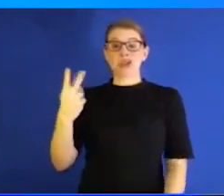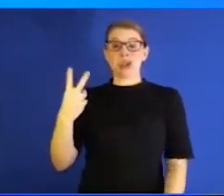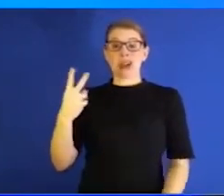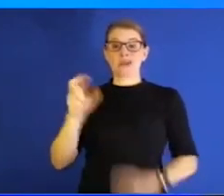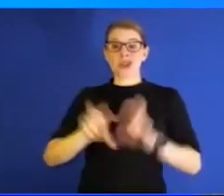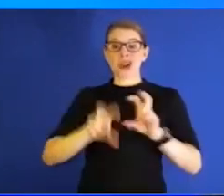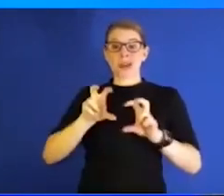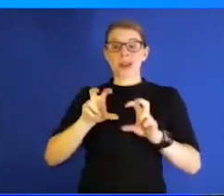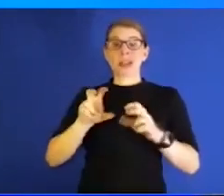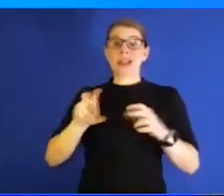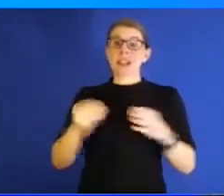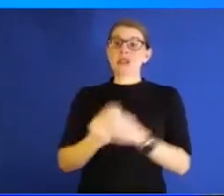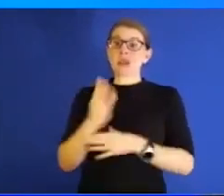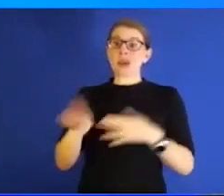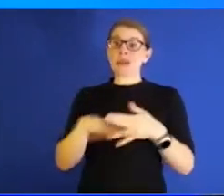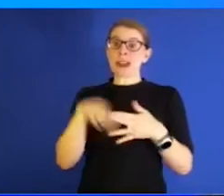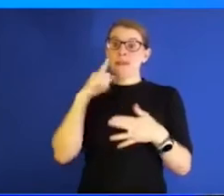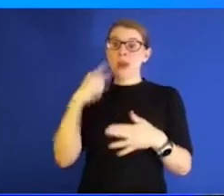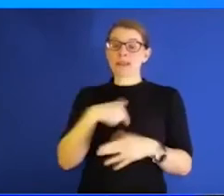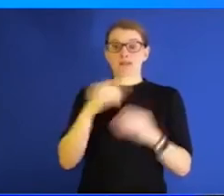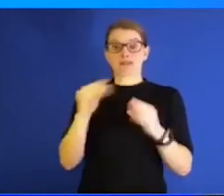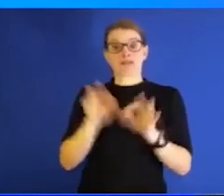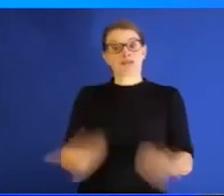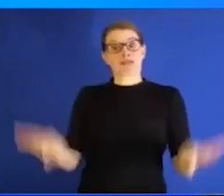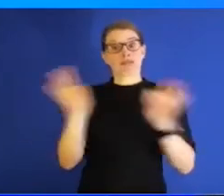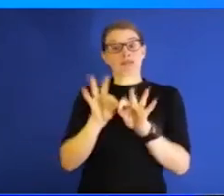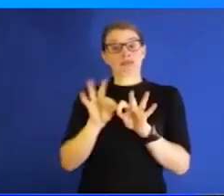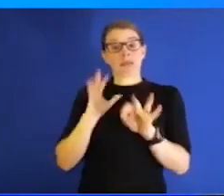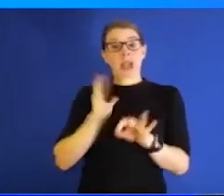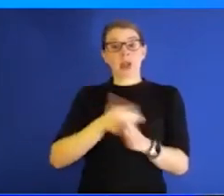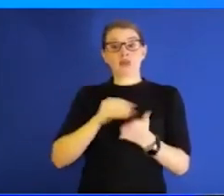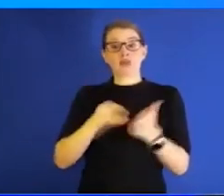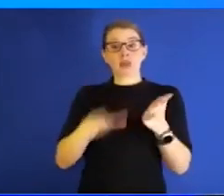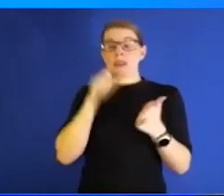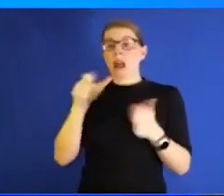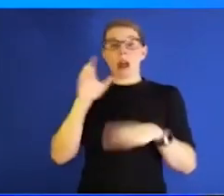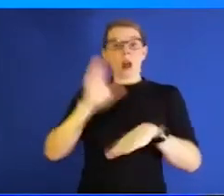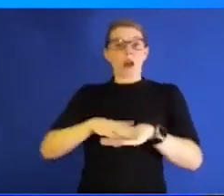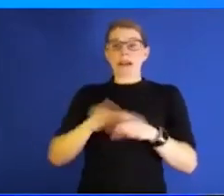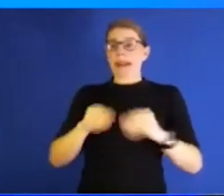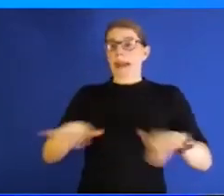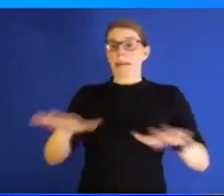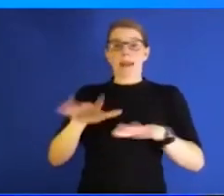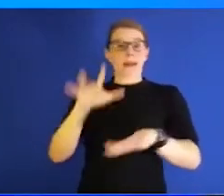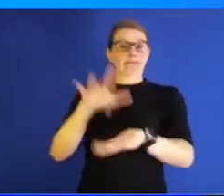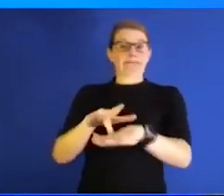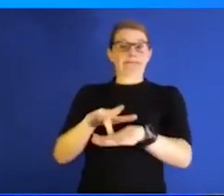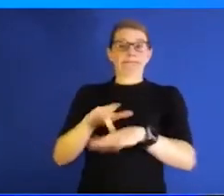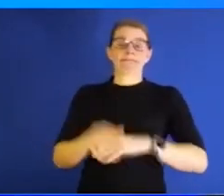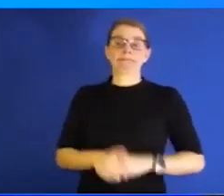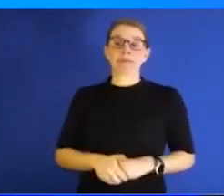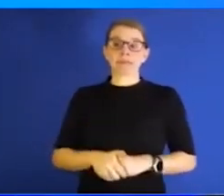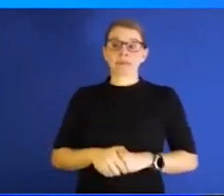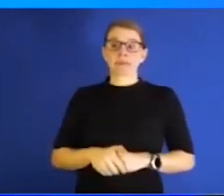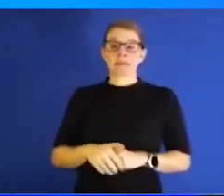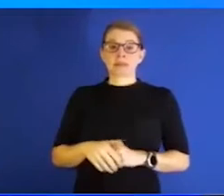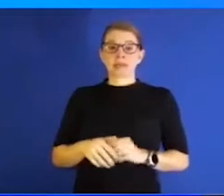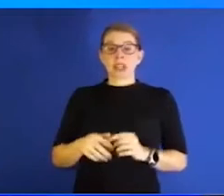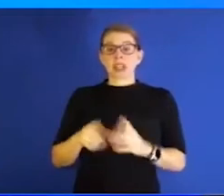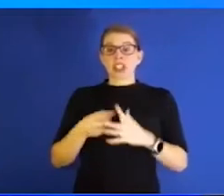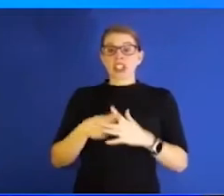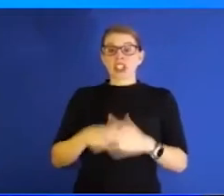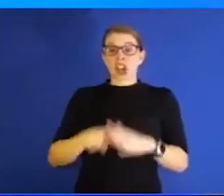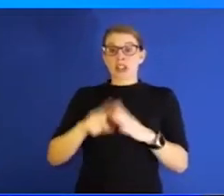and which was important because that meant our students were not on campus. And as this was really starting to evolve very quickly, you know, the first